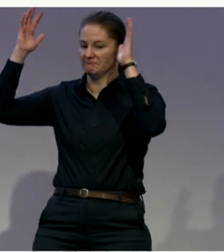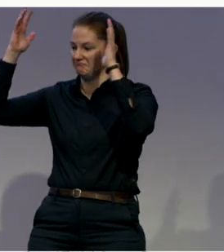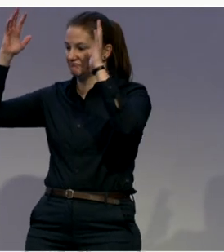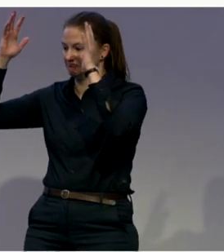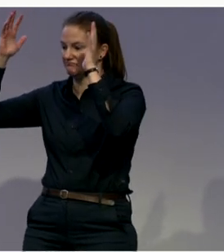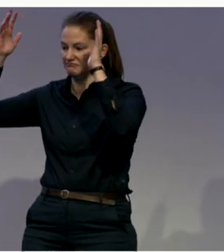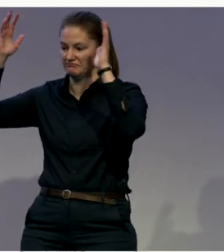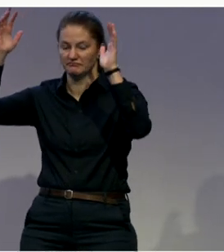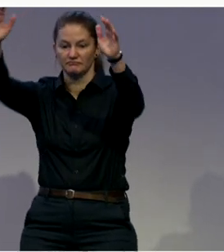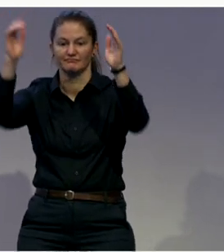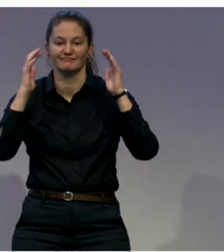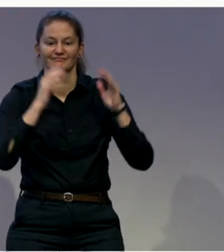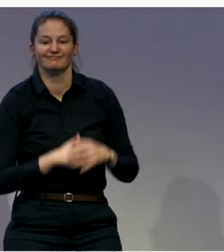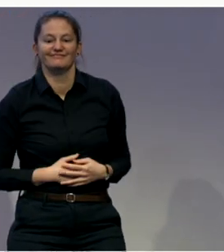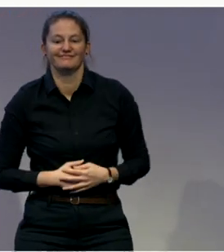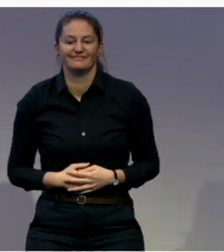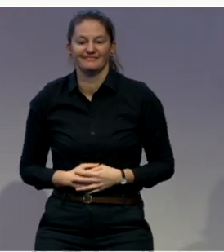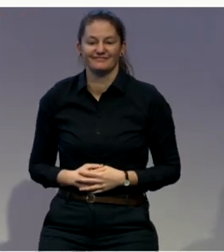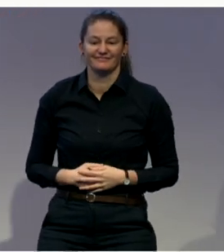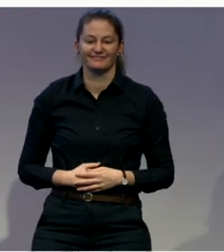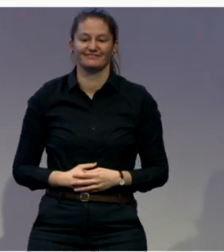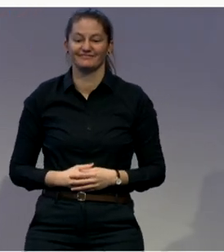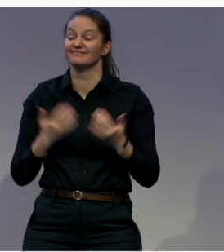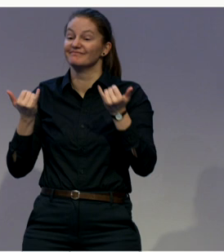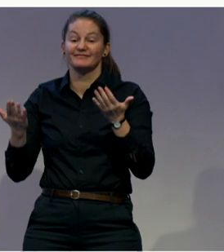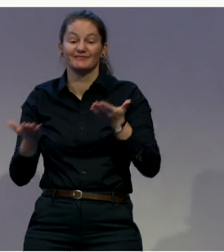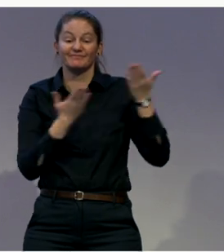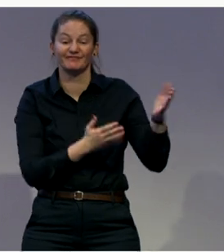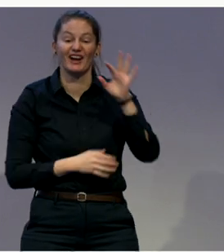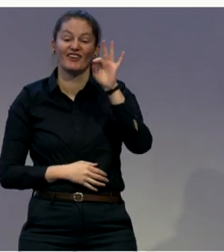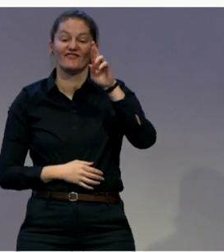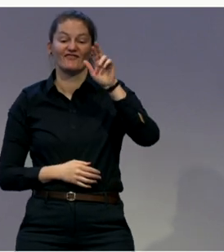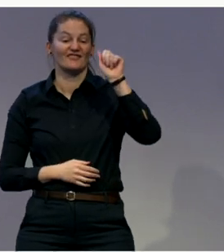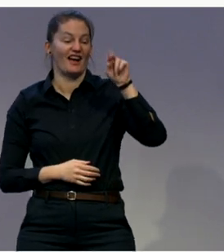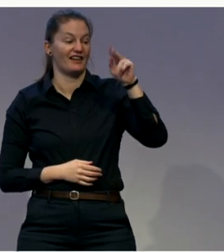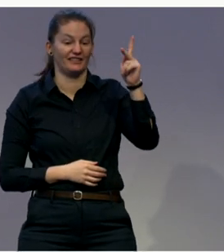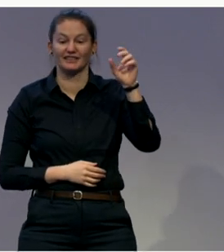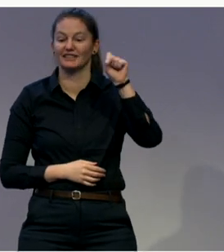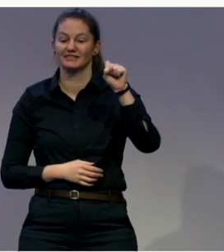And now, I'd like to hand over to Frank to tell us about Enel's experience.